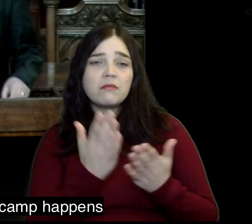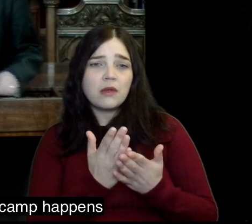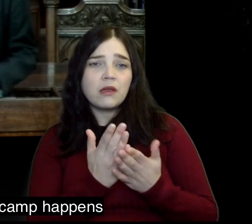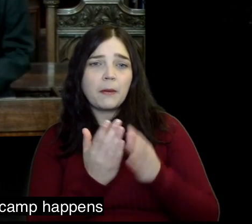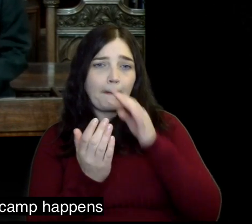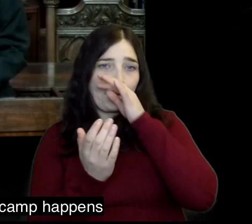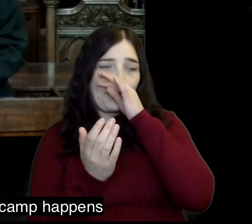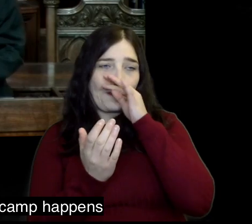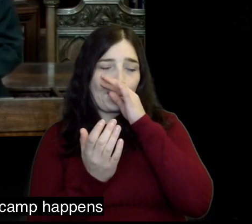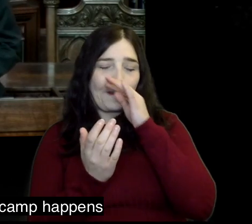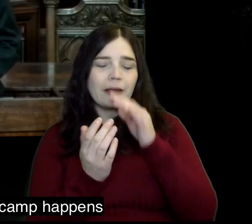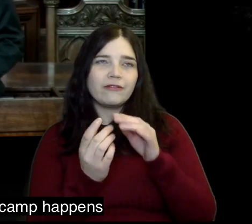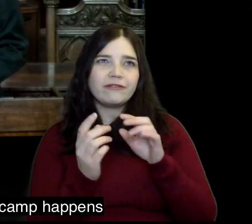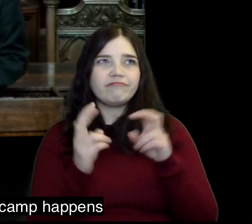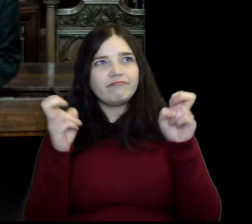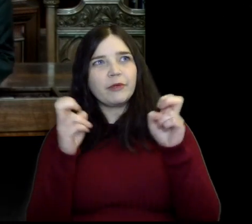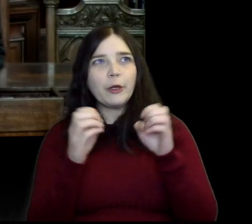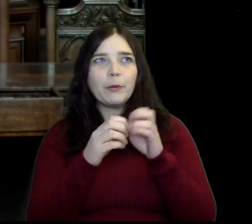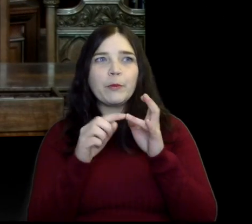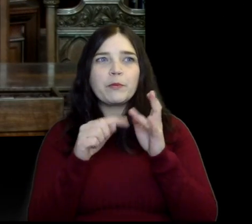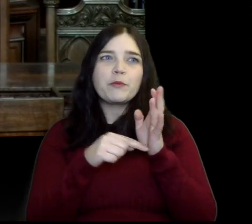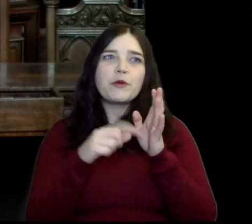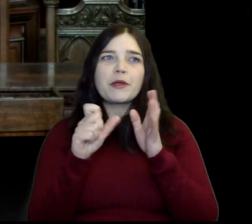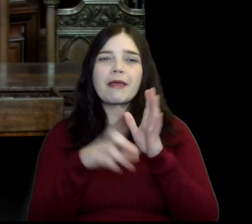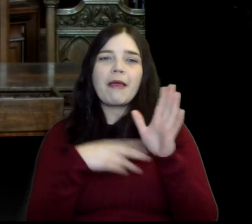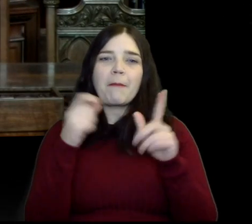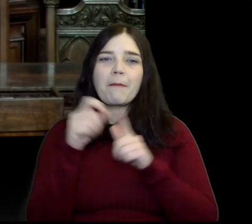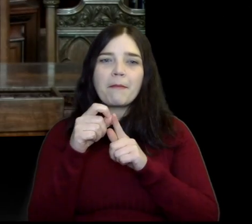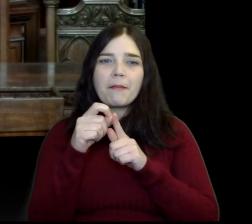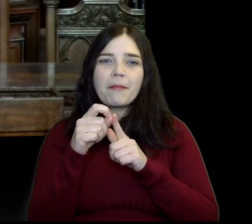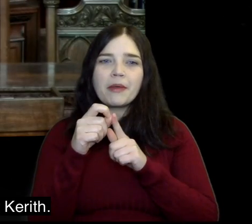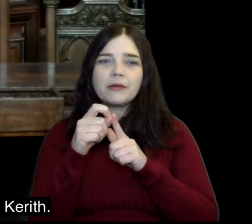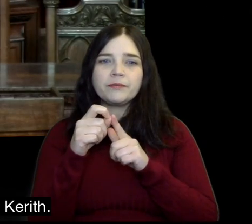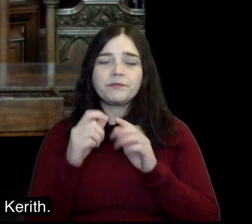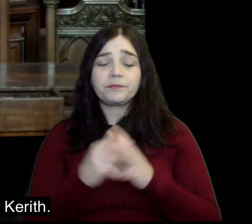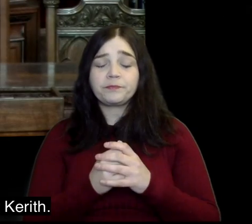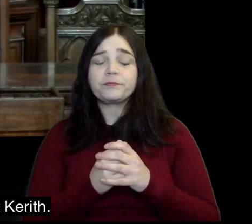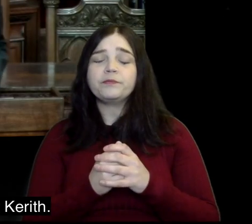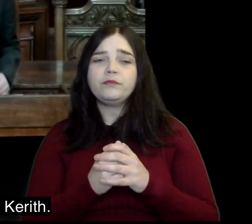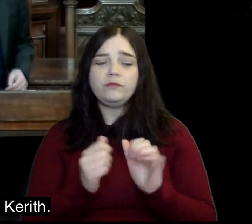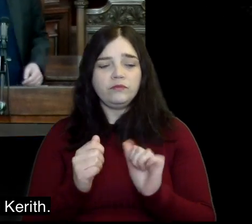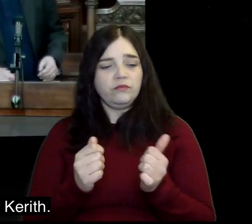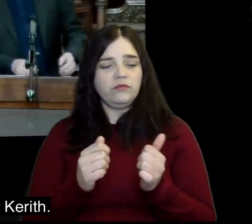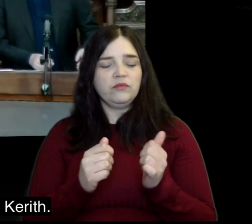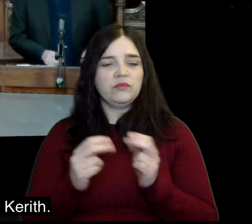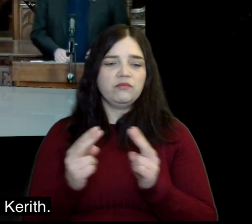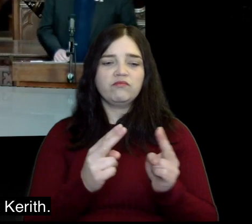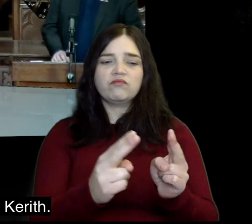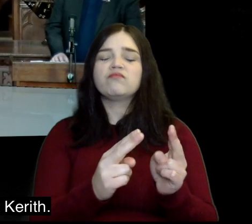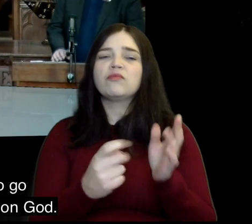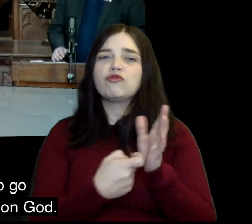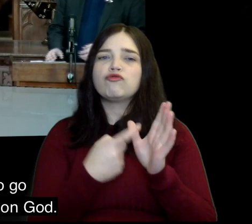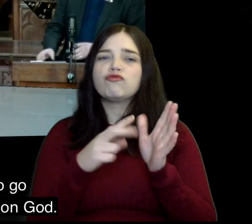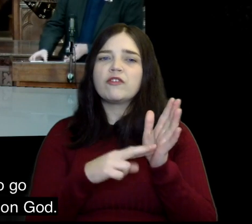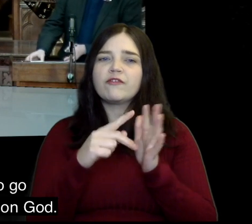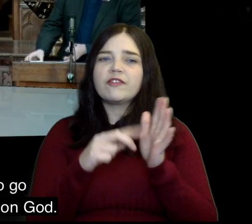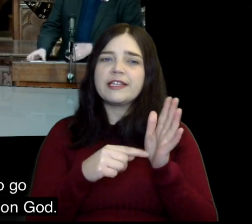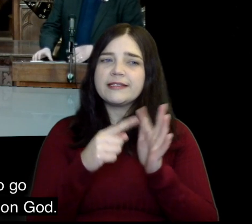The first part of the boot camp happens by the ravine Kareth